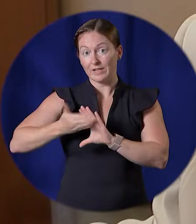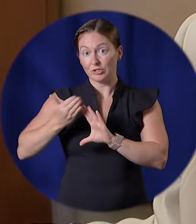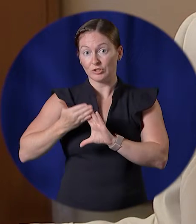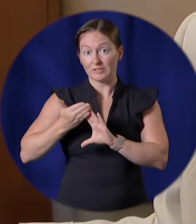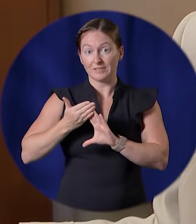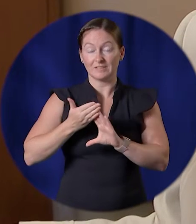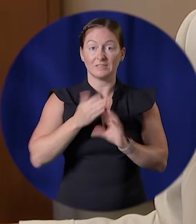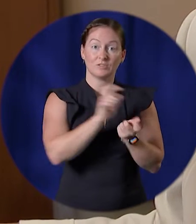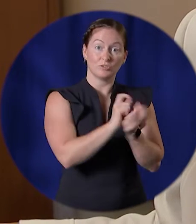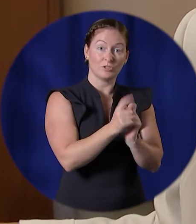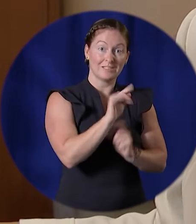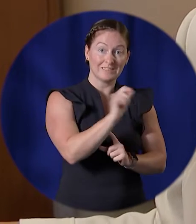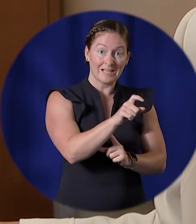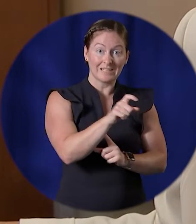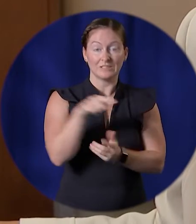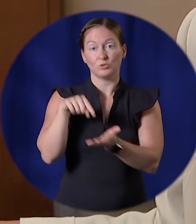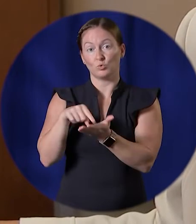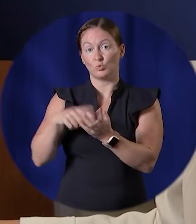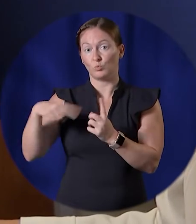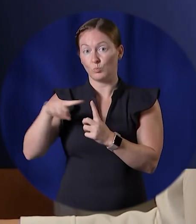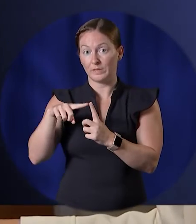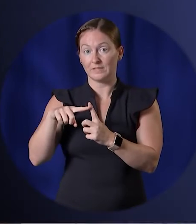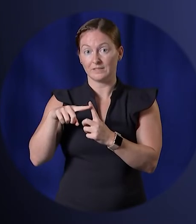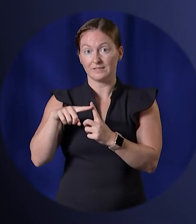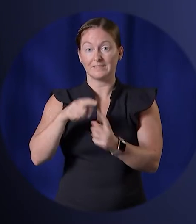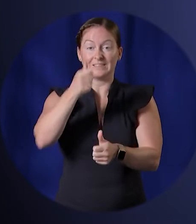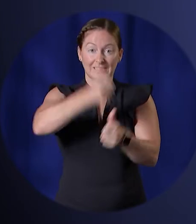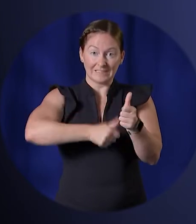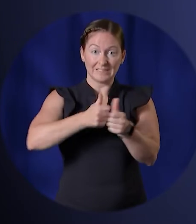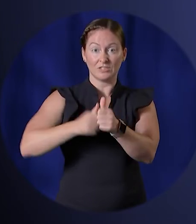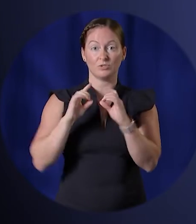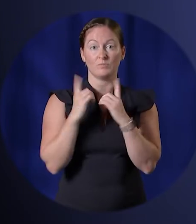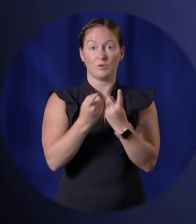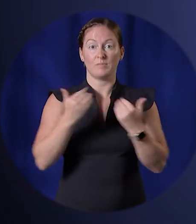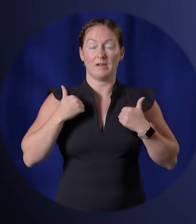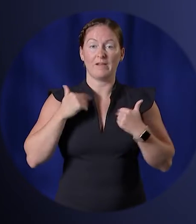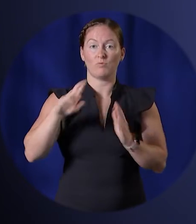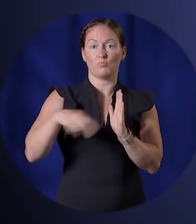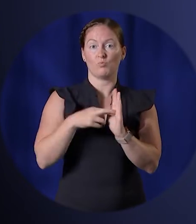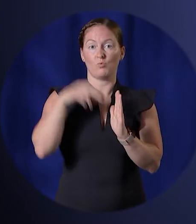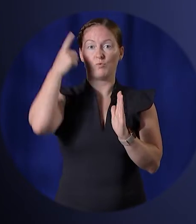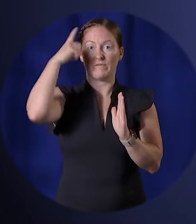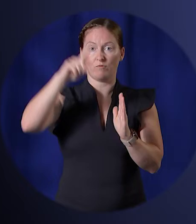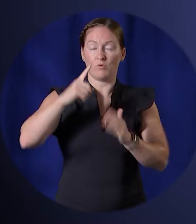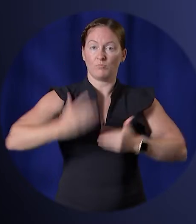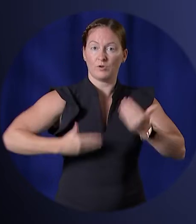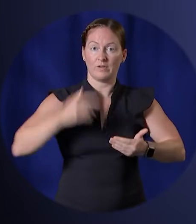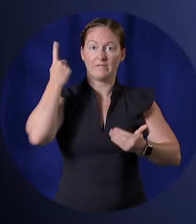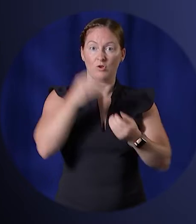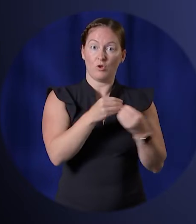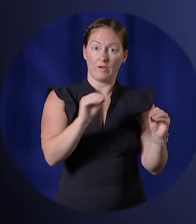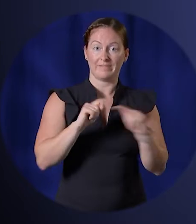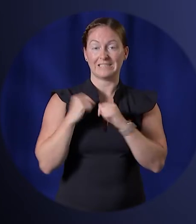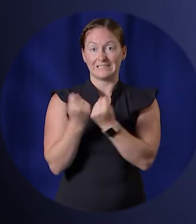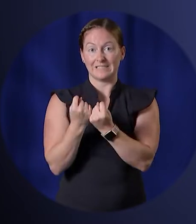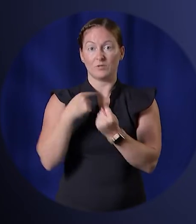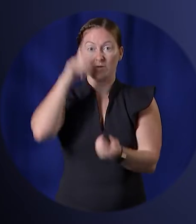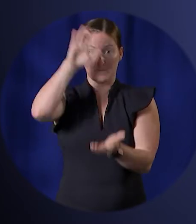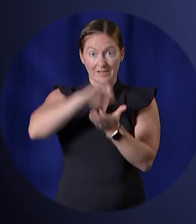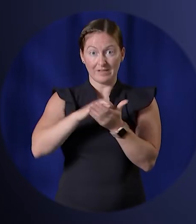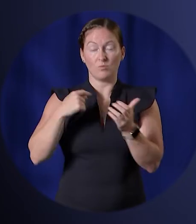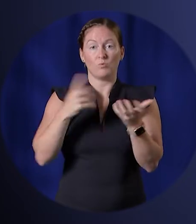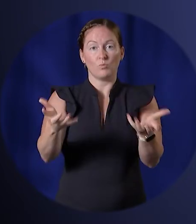tax changes, and deadlines. Each department has a role in our overall progress as an office and a team that believes in